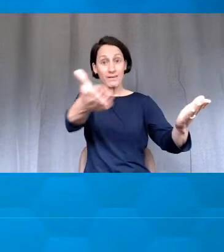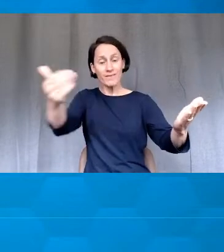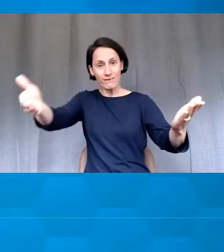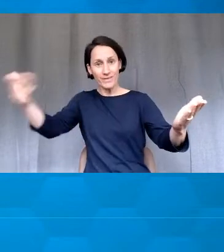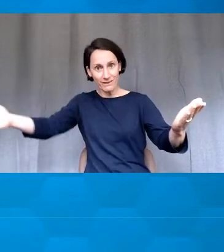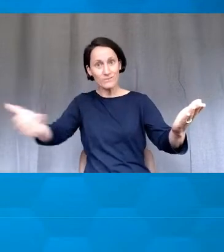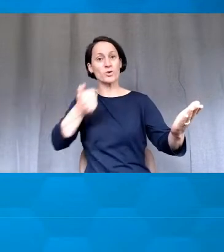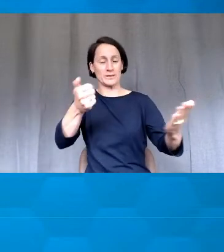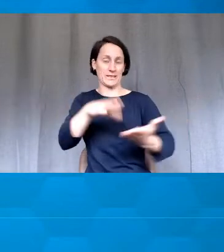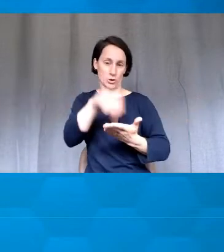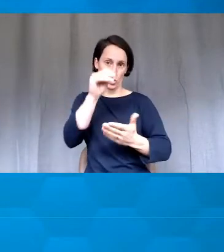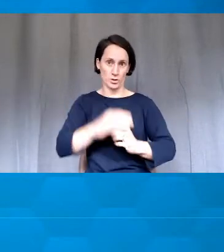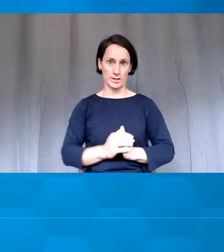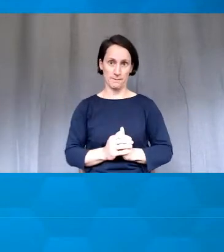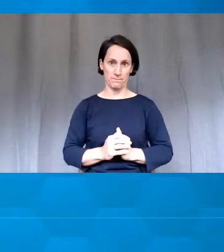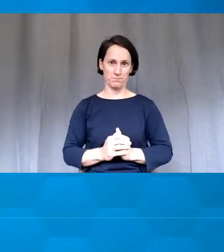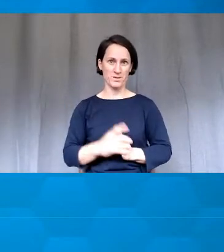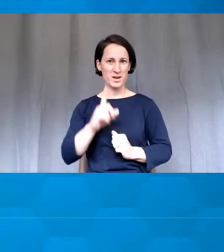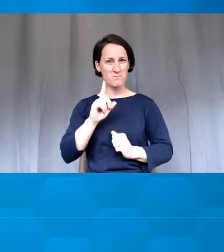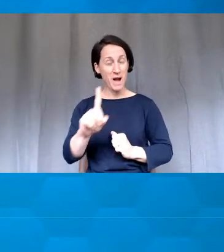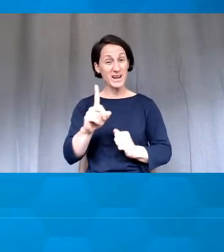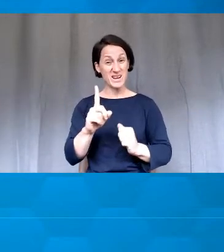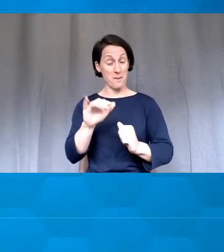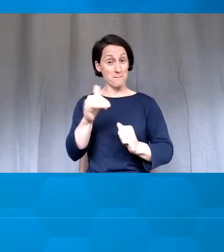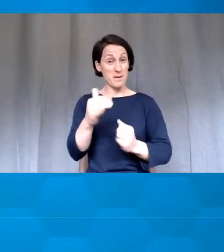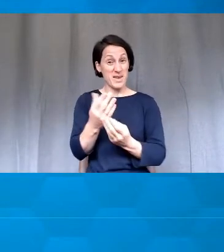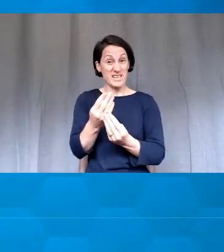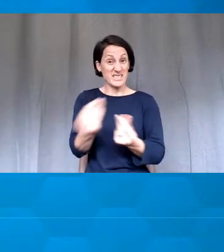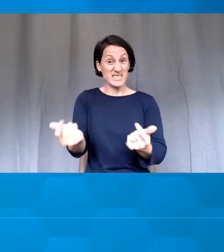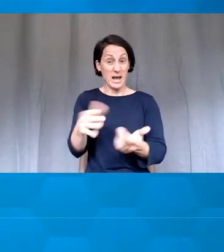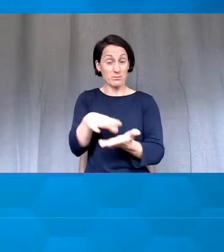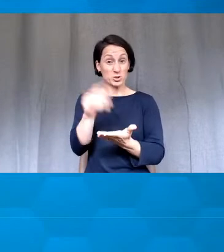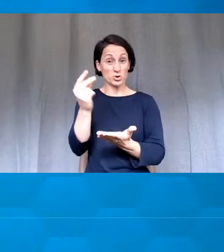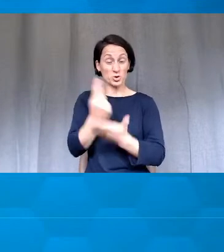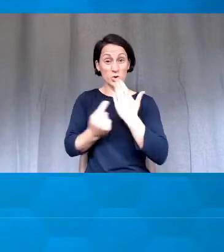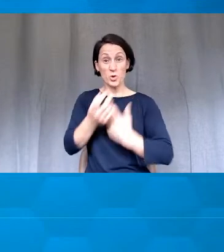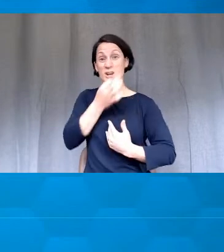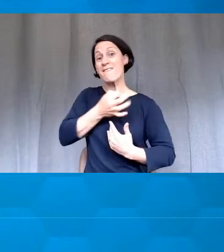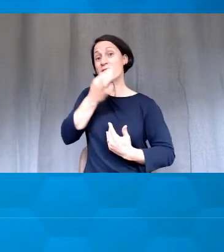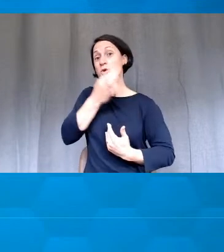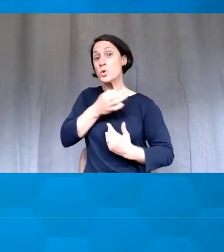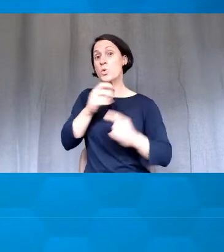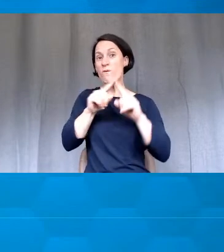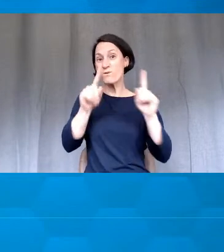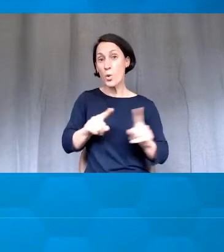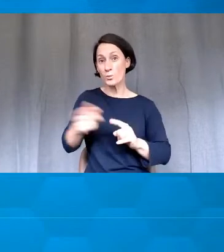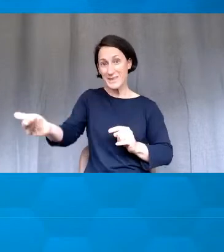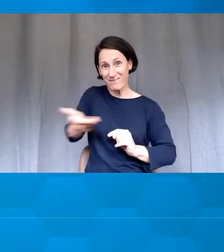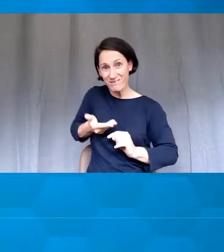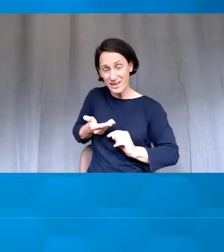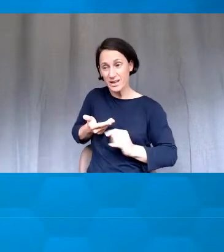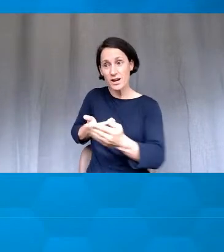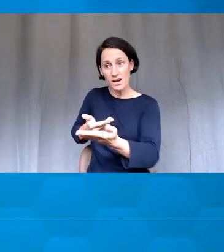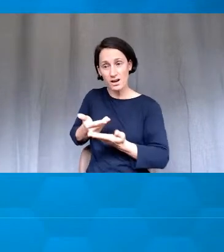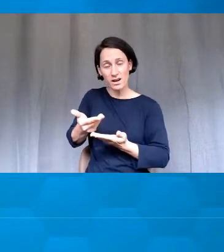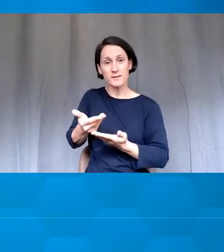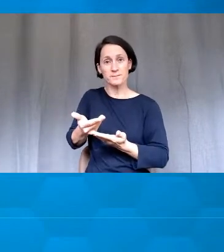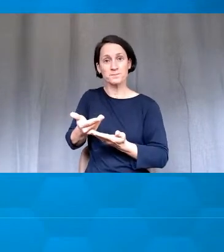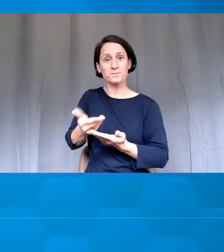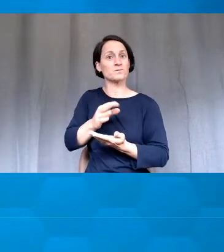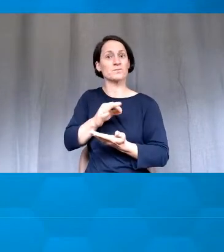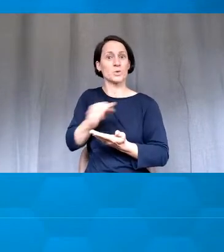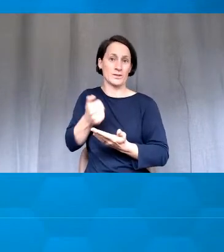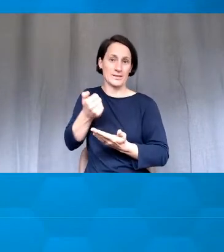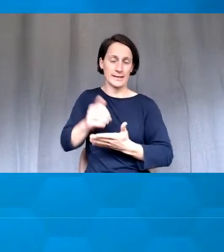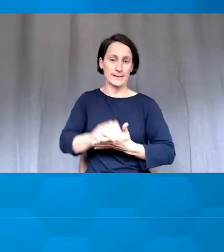maybe some students don't get many or even any forms. So the way I take care of that is I organize students in a large